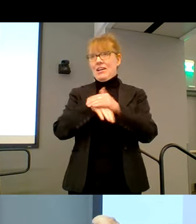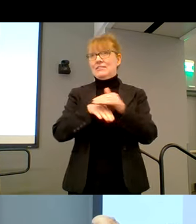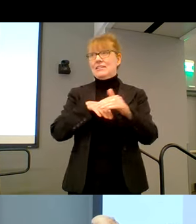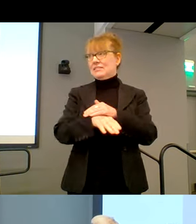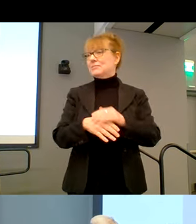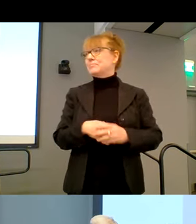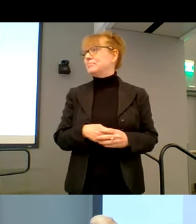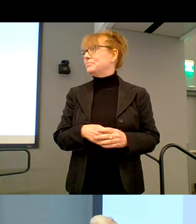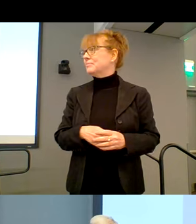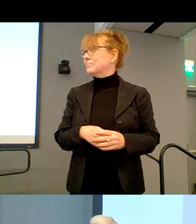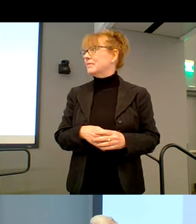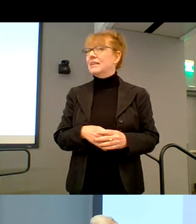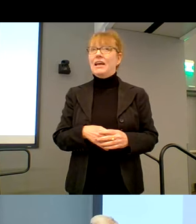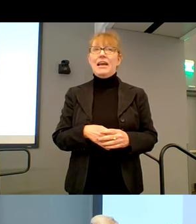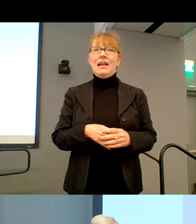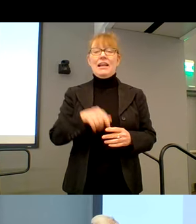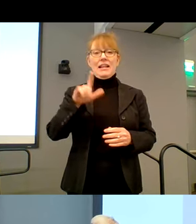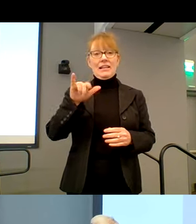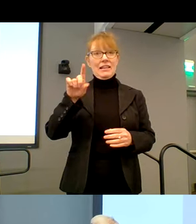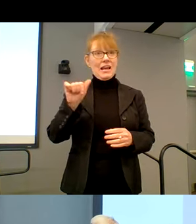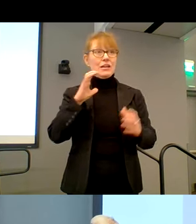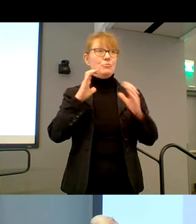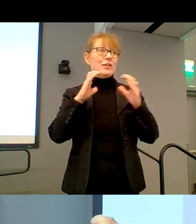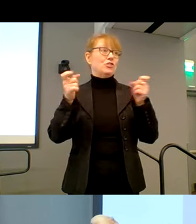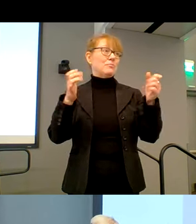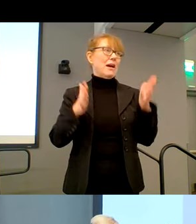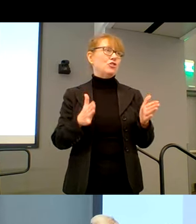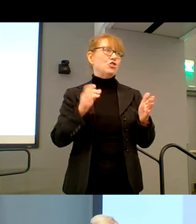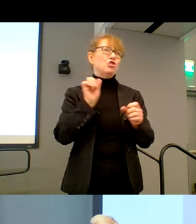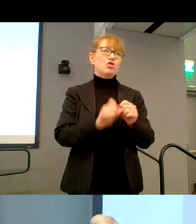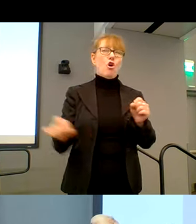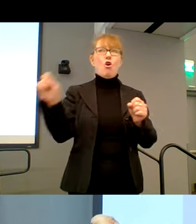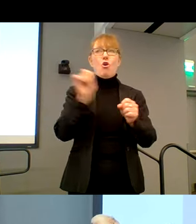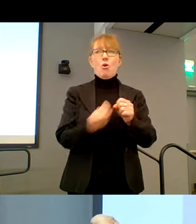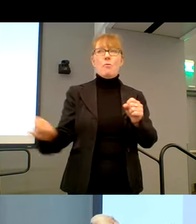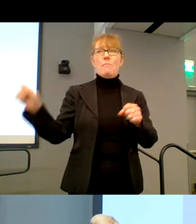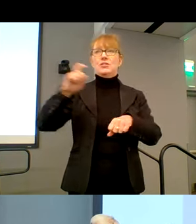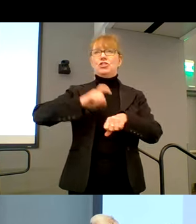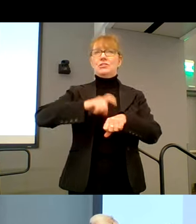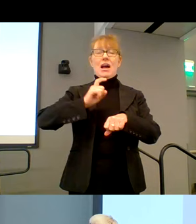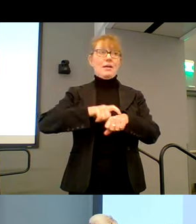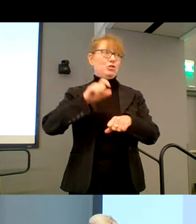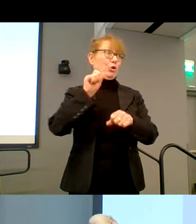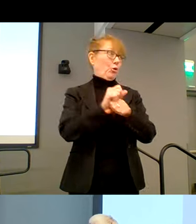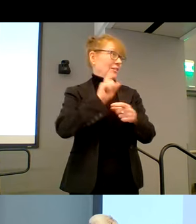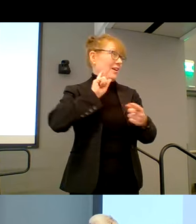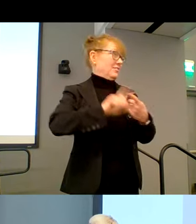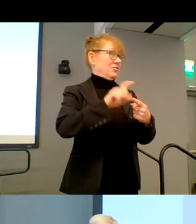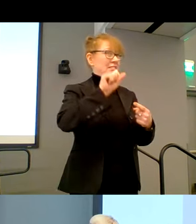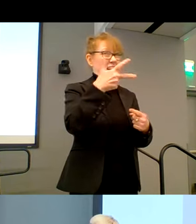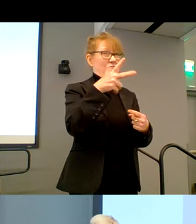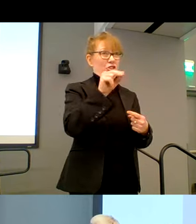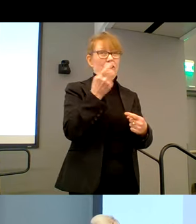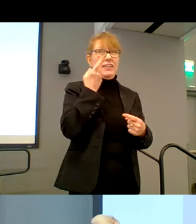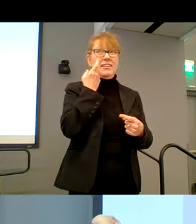And Lilia, the communications manager, has put so much time into this. I happen to know she was working until 1030 at night the